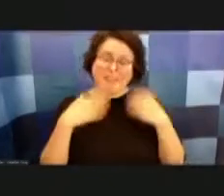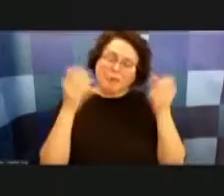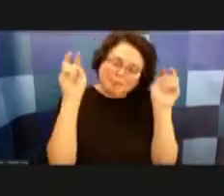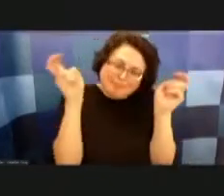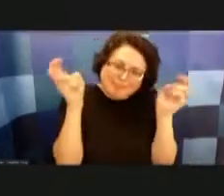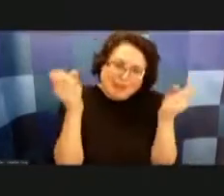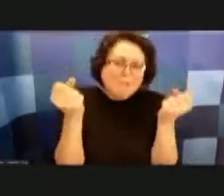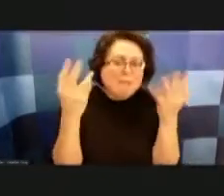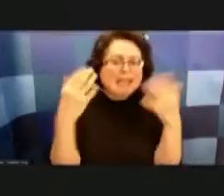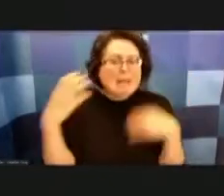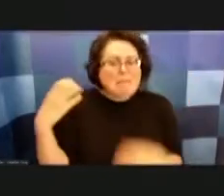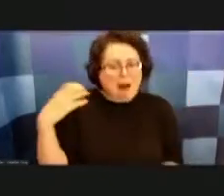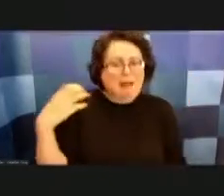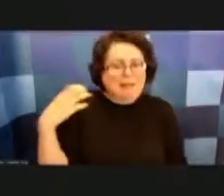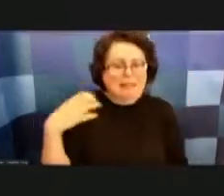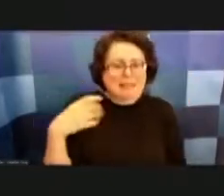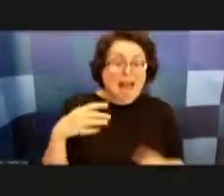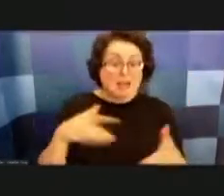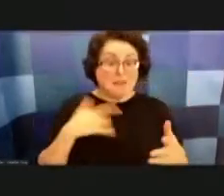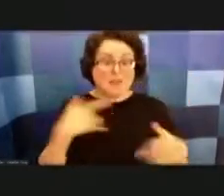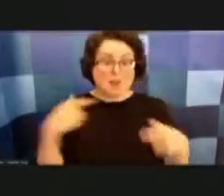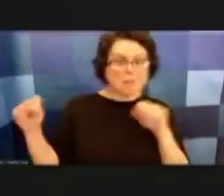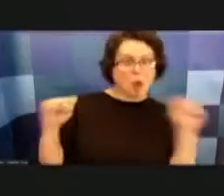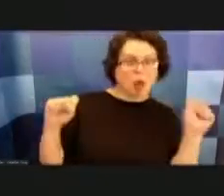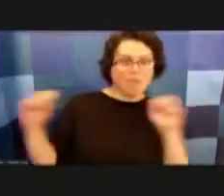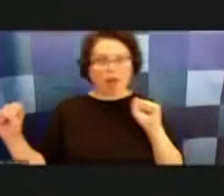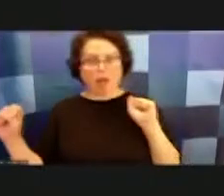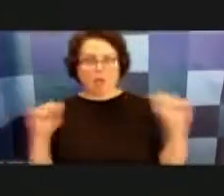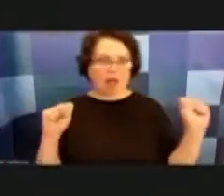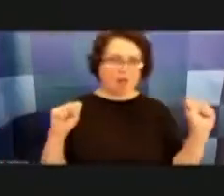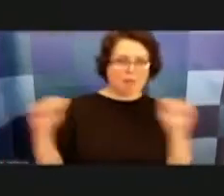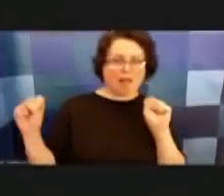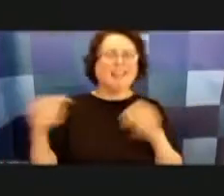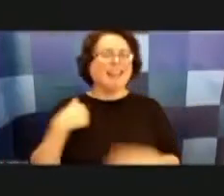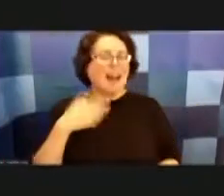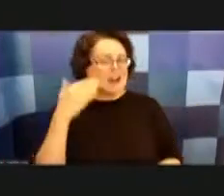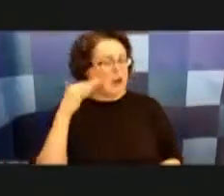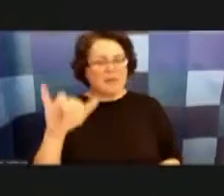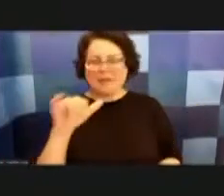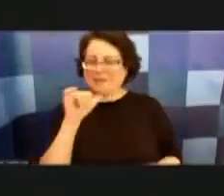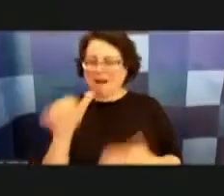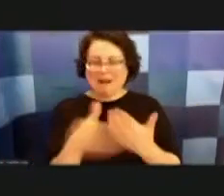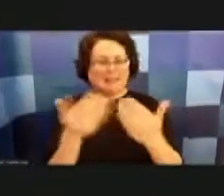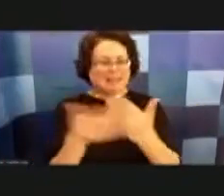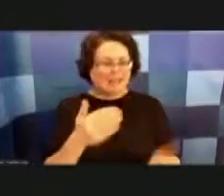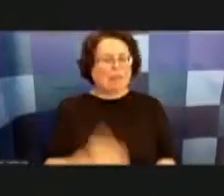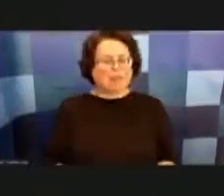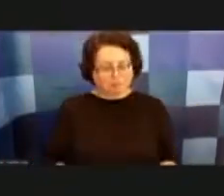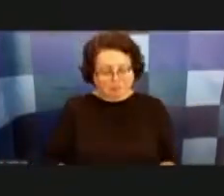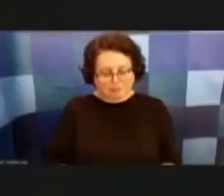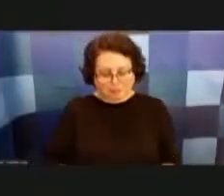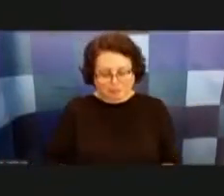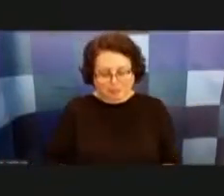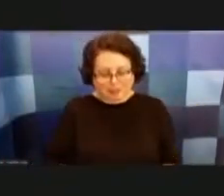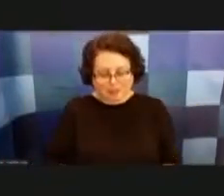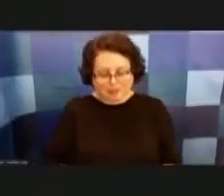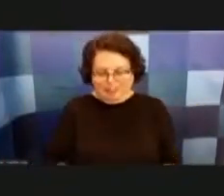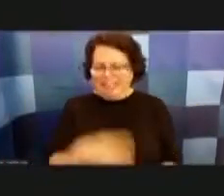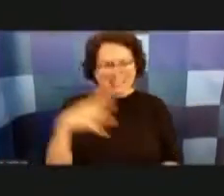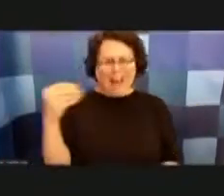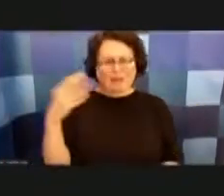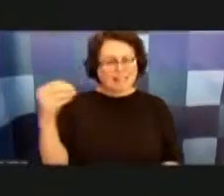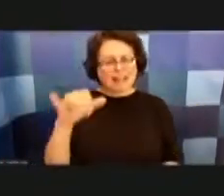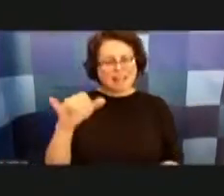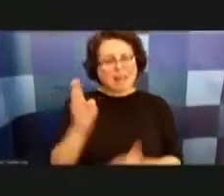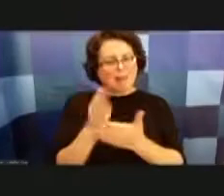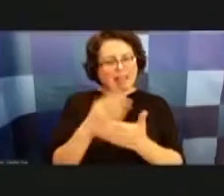directions and that's not an easy task so i recognize that and i guess outside of the budget just looking